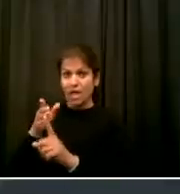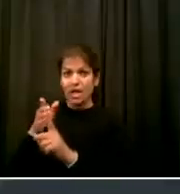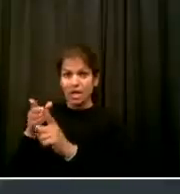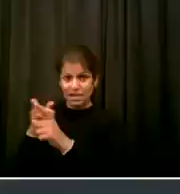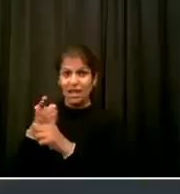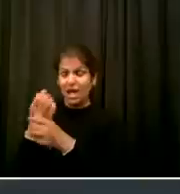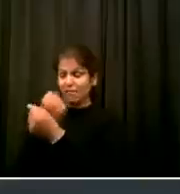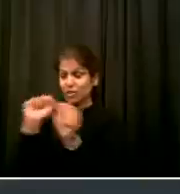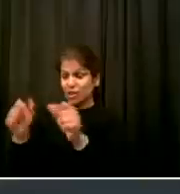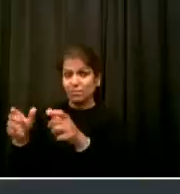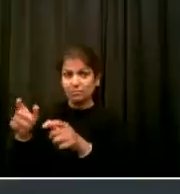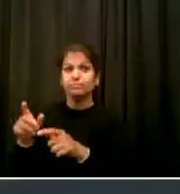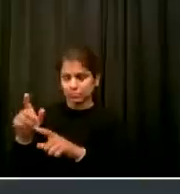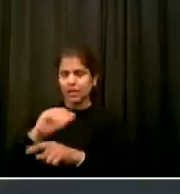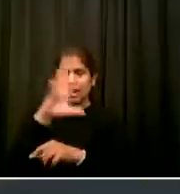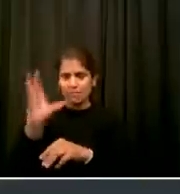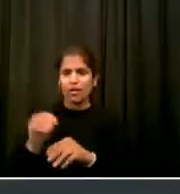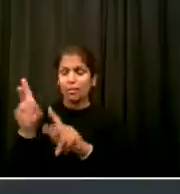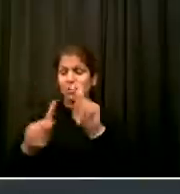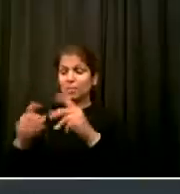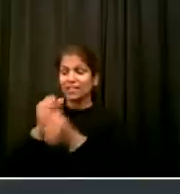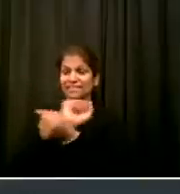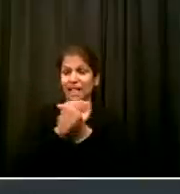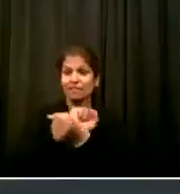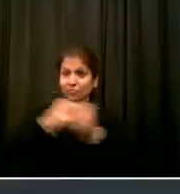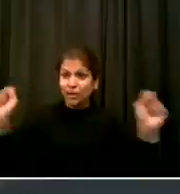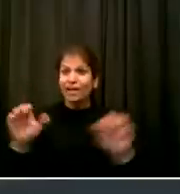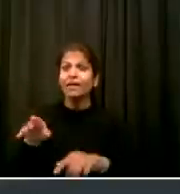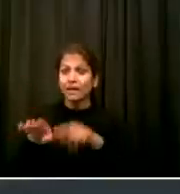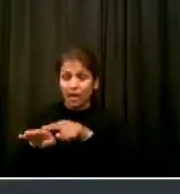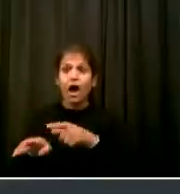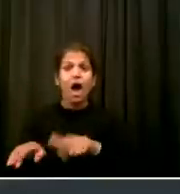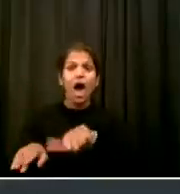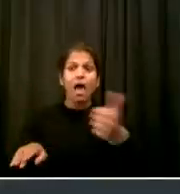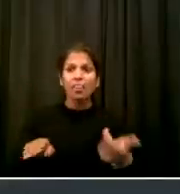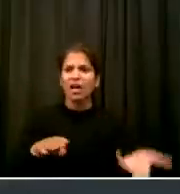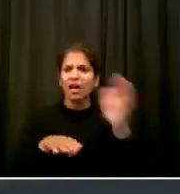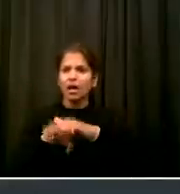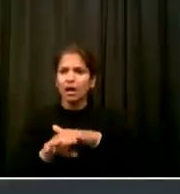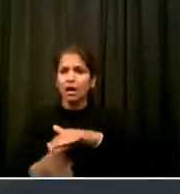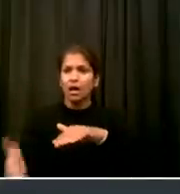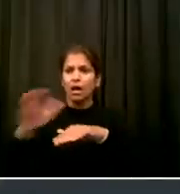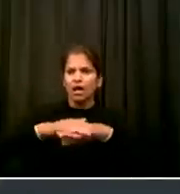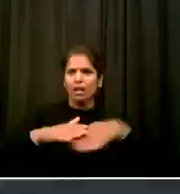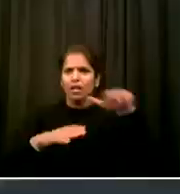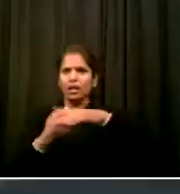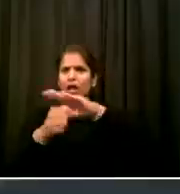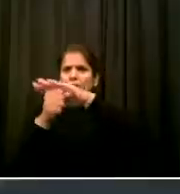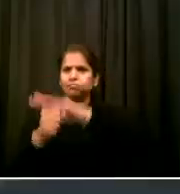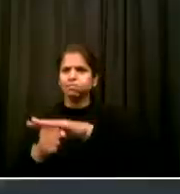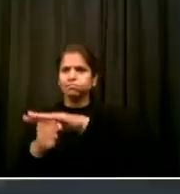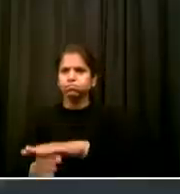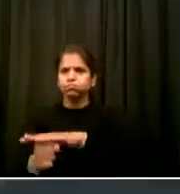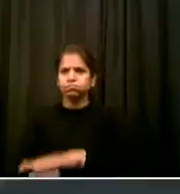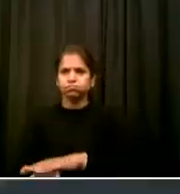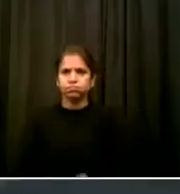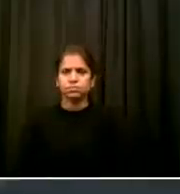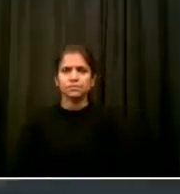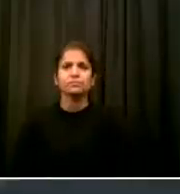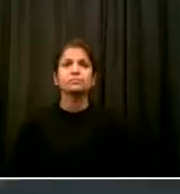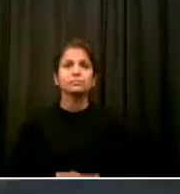do not do justice to their toll and suffering And the incredible waste of human potential